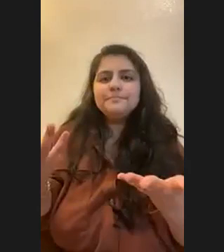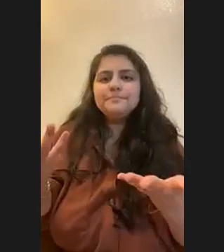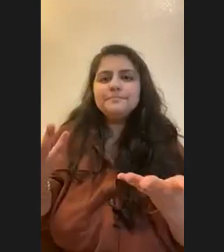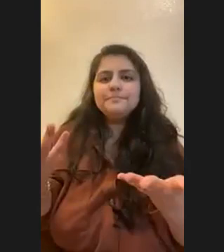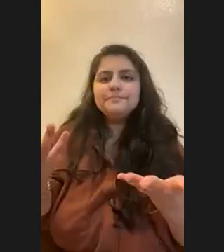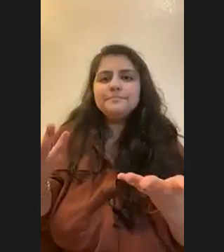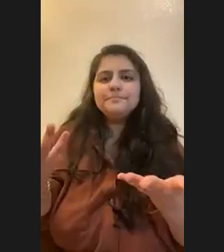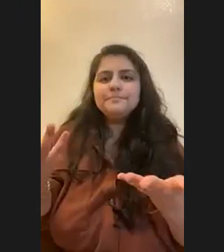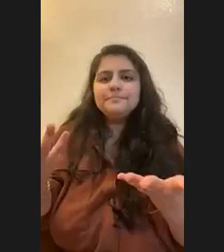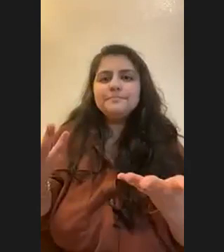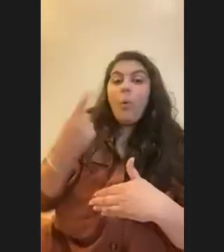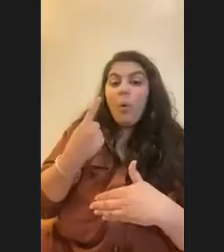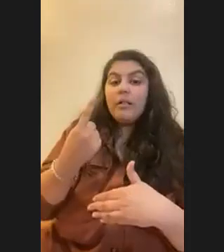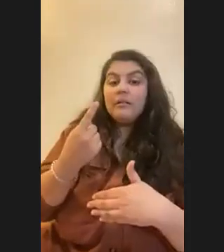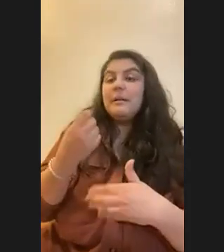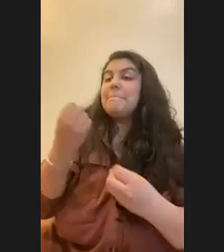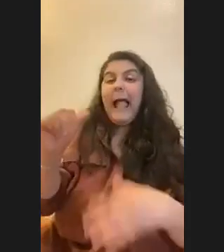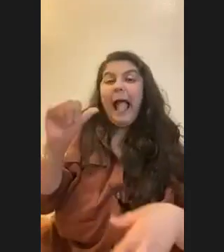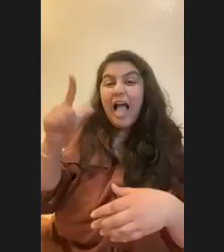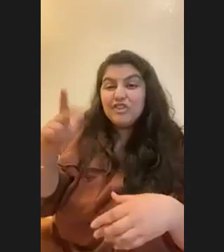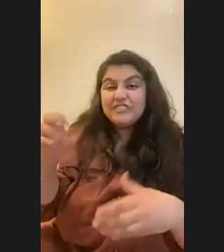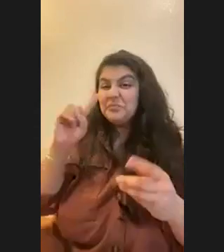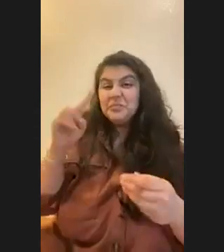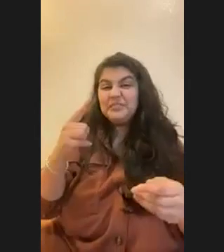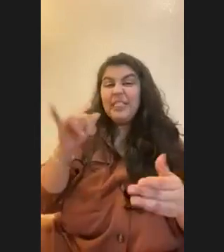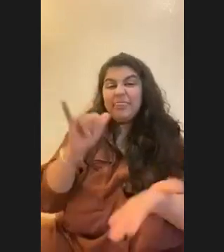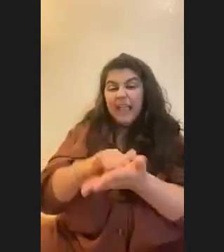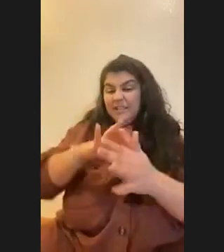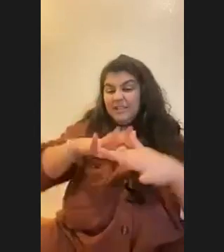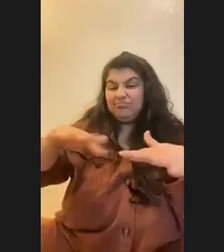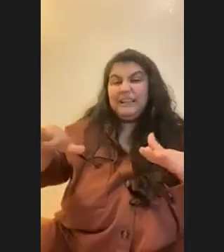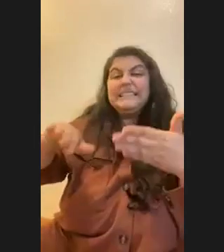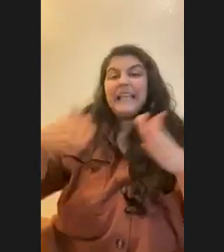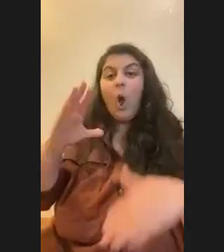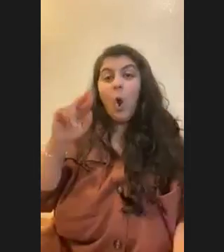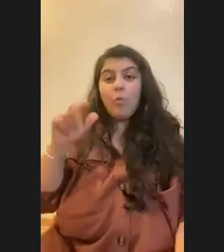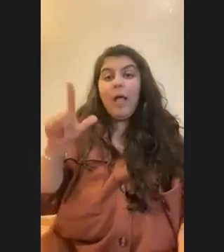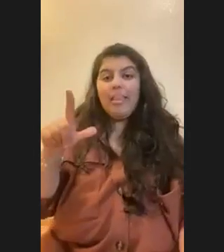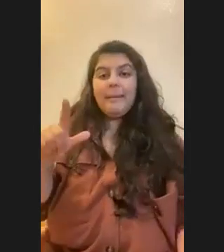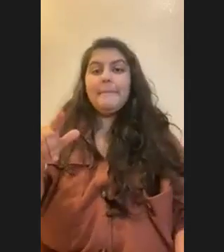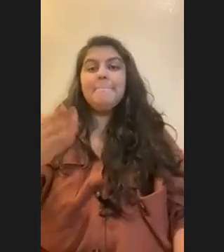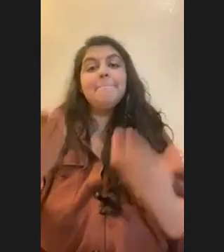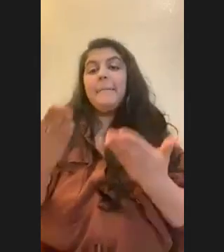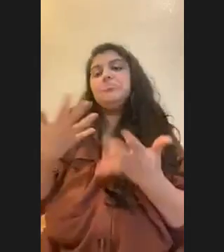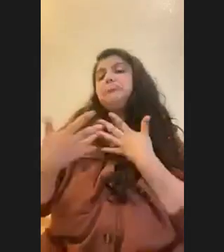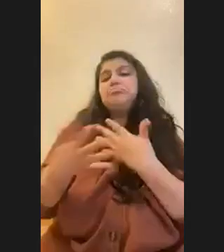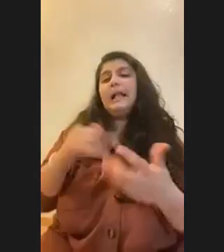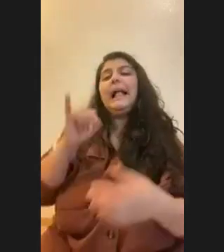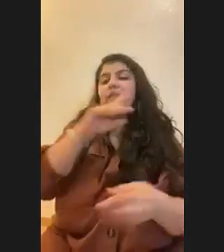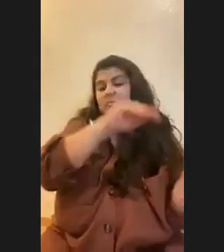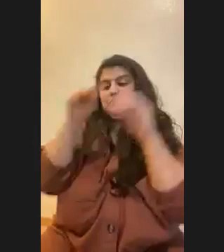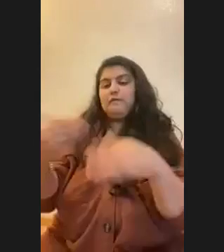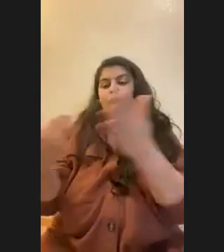only a bunch of algae covering the coral, like the dead coral heads, like maybe it doesn't matter if you transplant a coral there